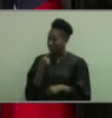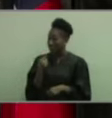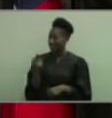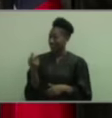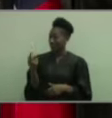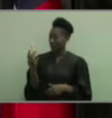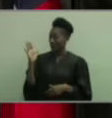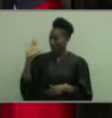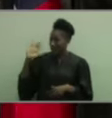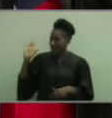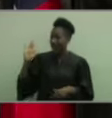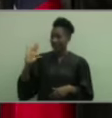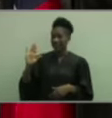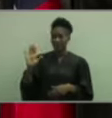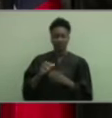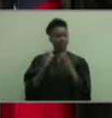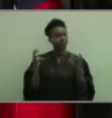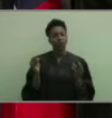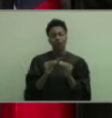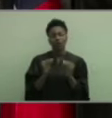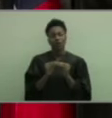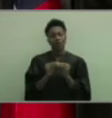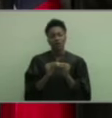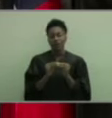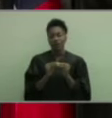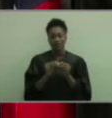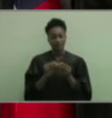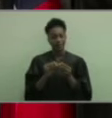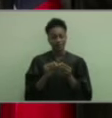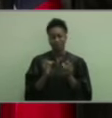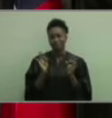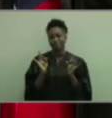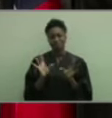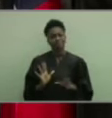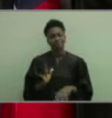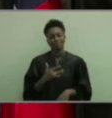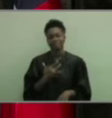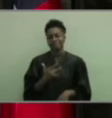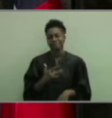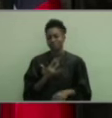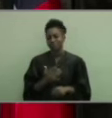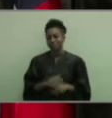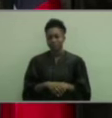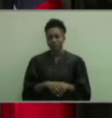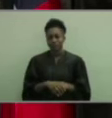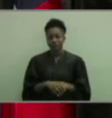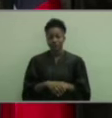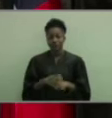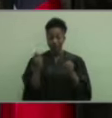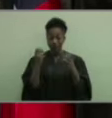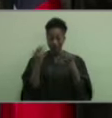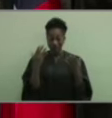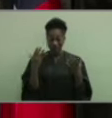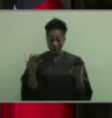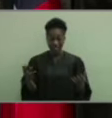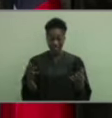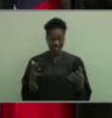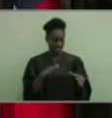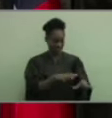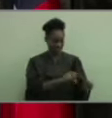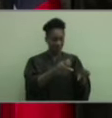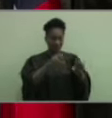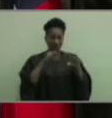and so much more. It sucks. It really does. Many of the things we took for granted were taken away,